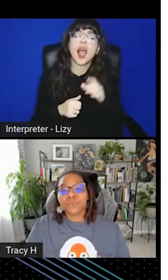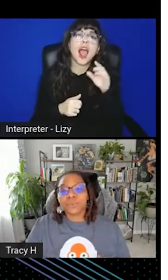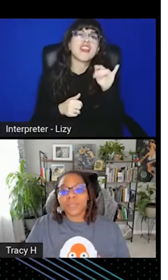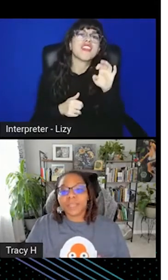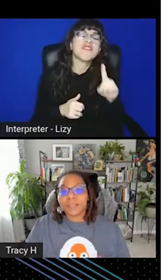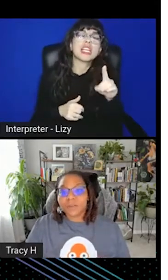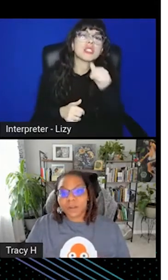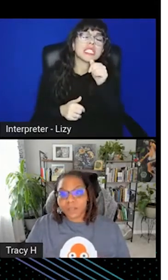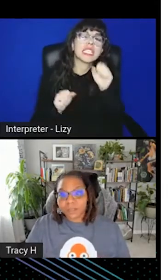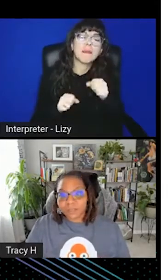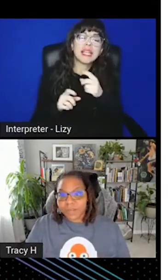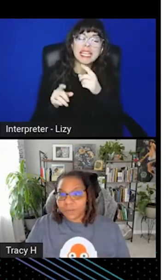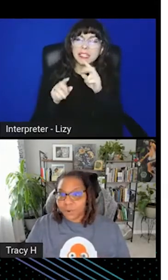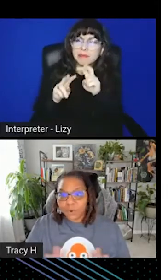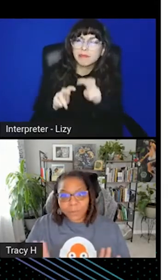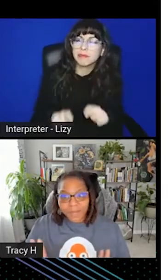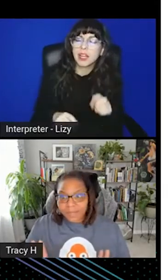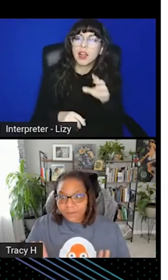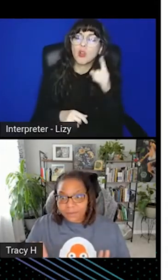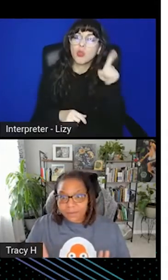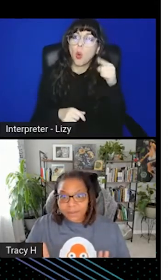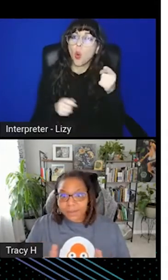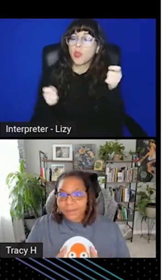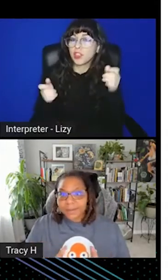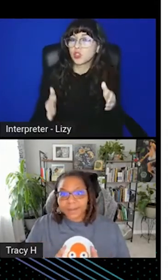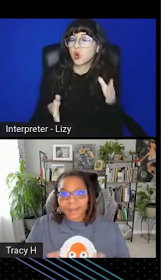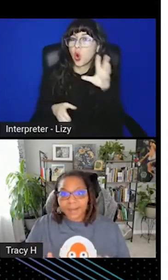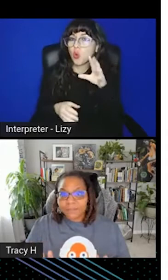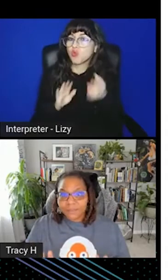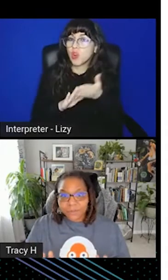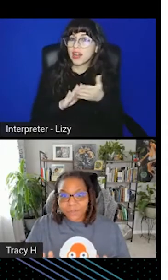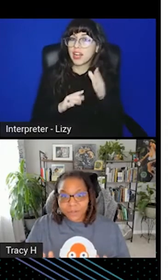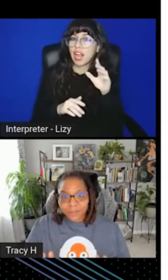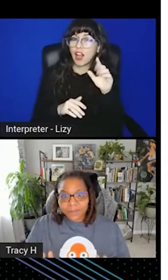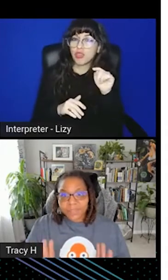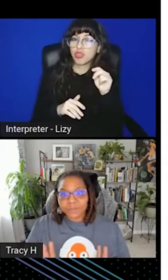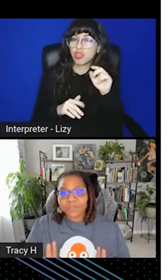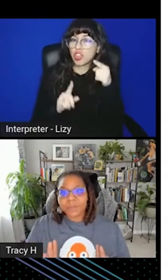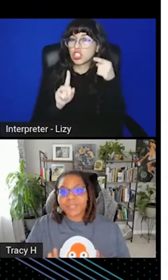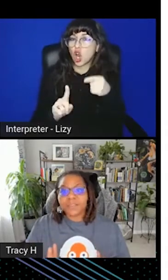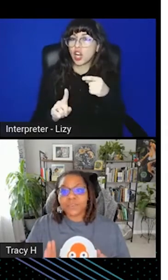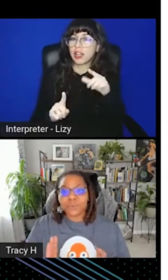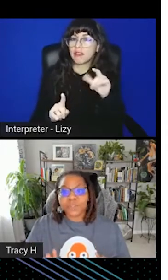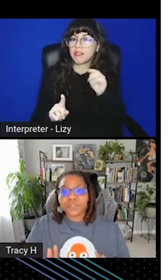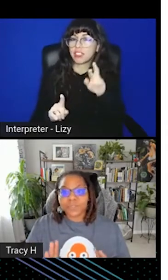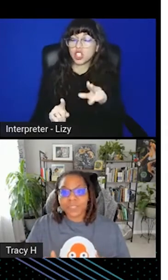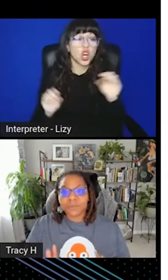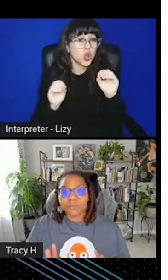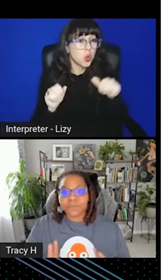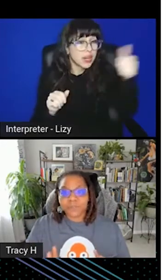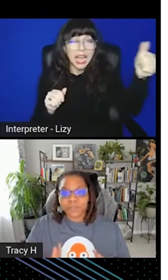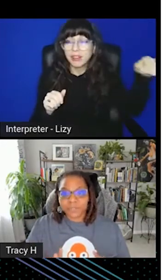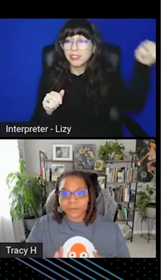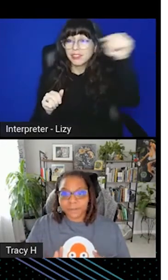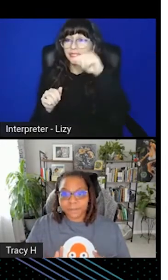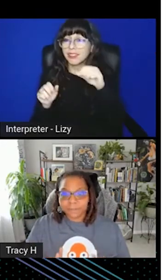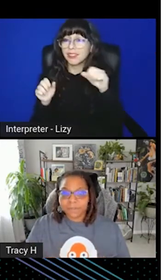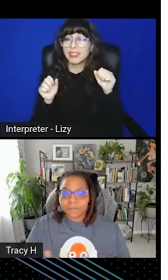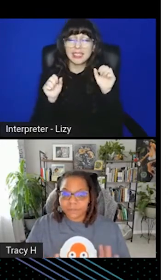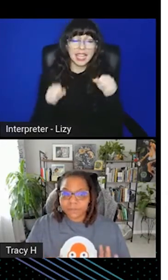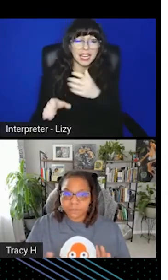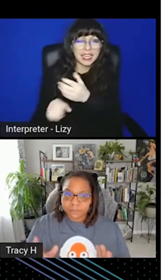controller running in the target cluster and nobody else not even the original author is able to obtain the original secret from sealed secret.